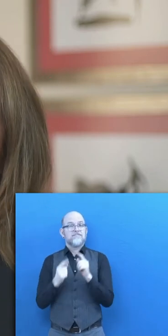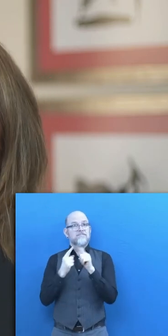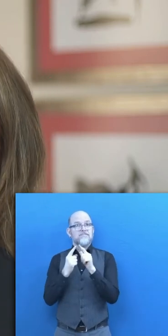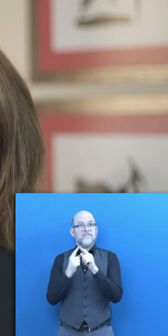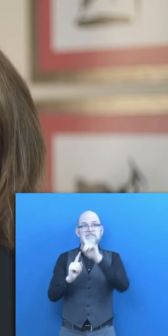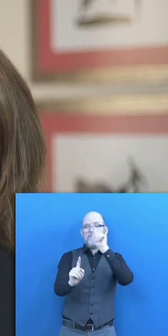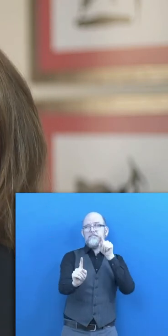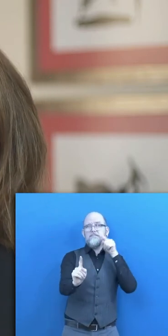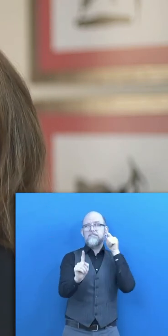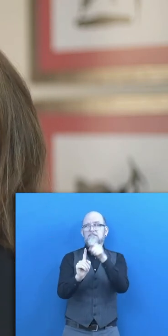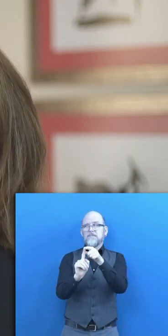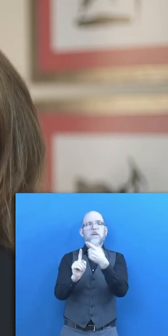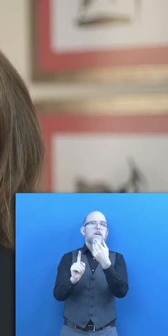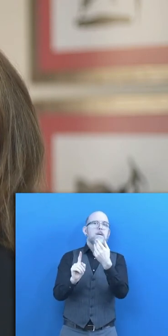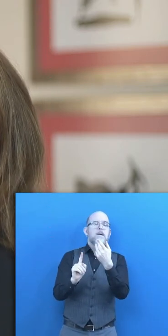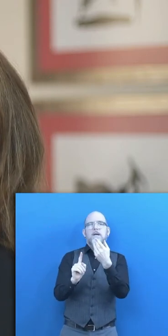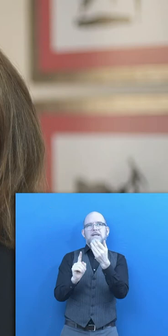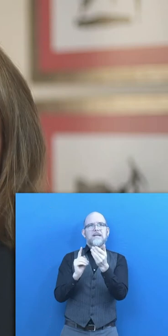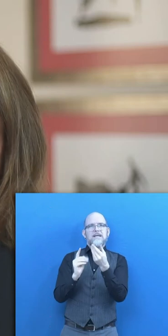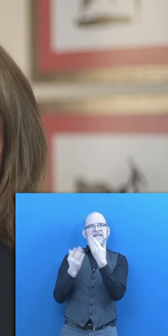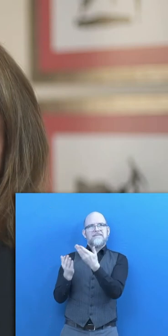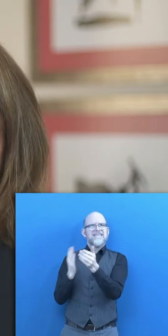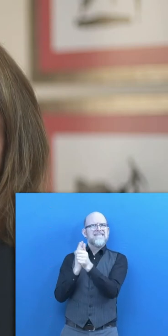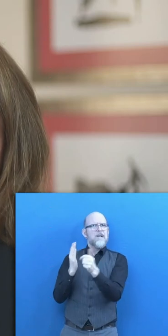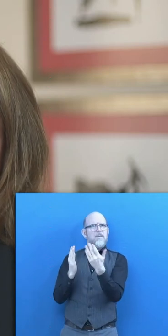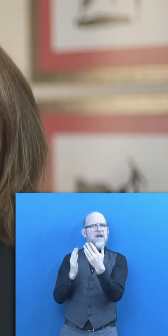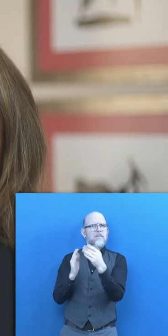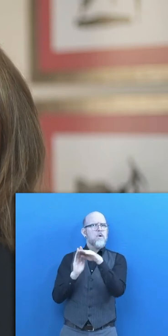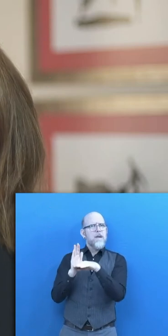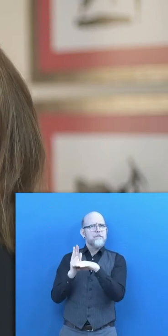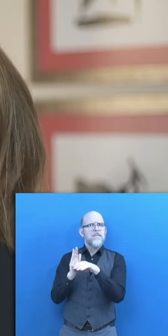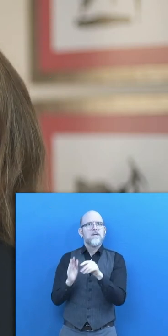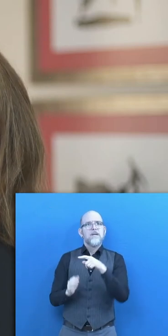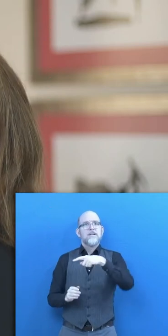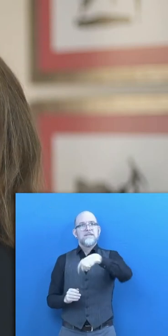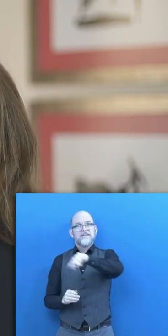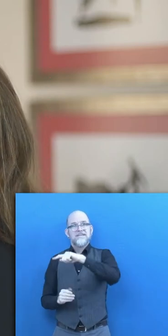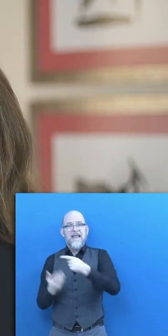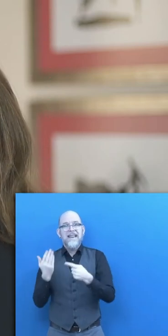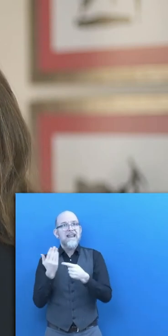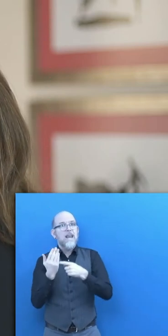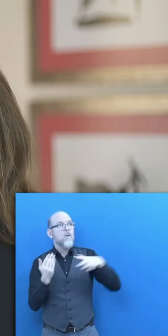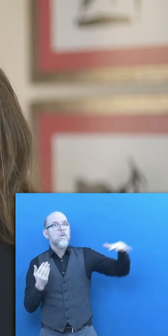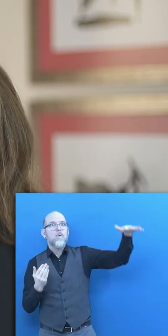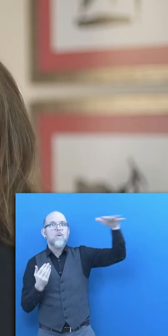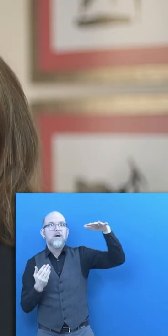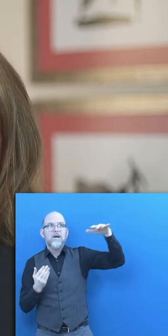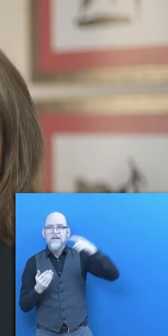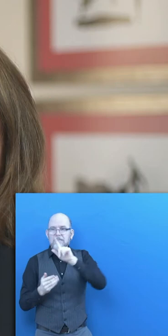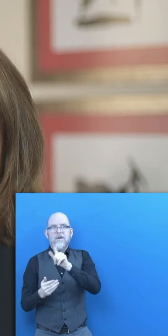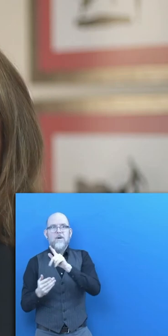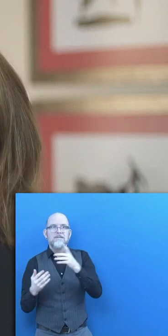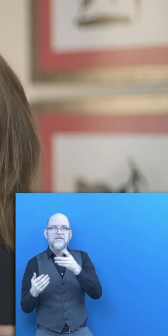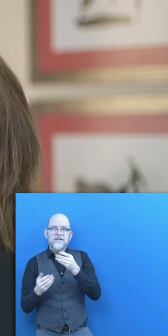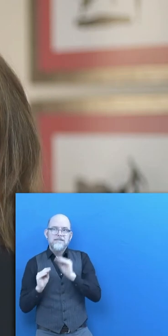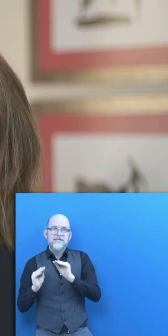main elements that allowed the success of this initiative is that we provide the technological elements to work online.